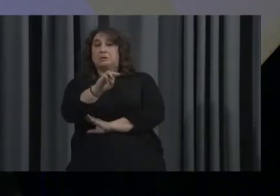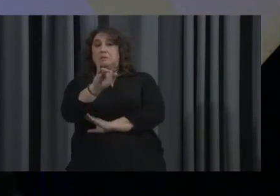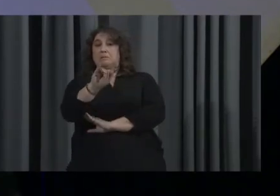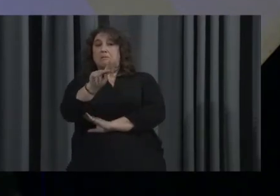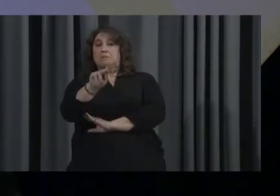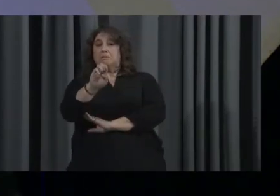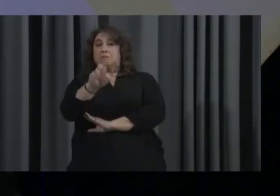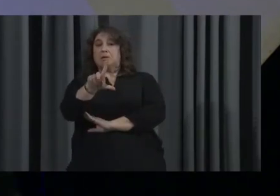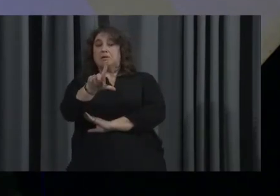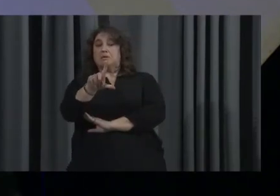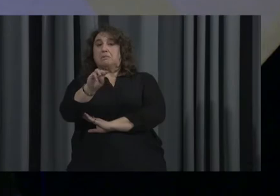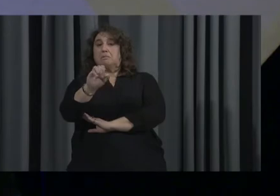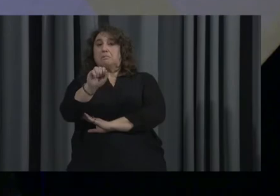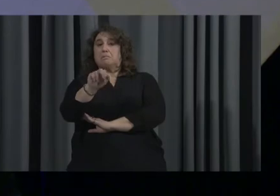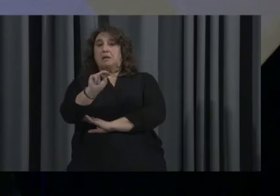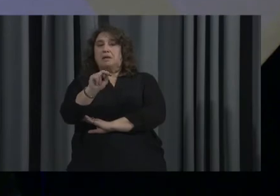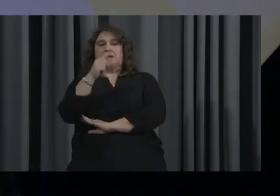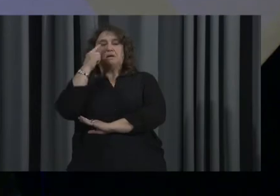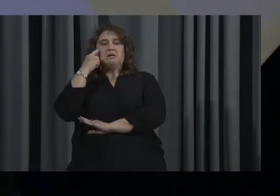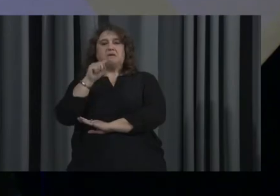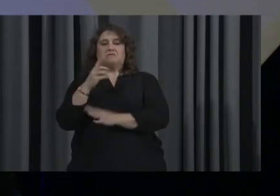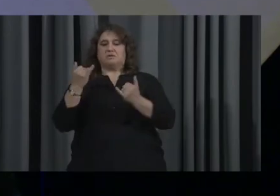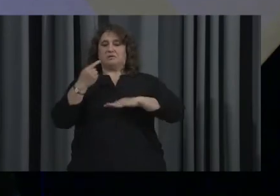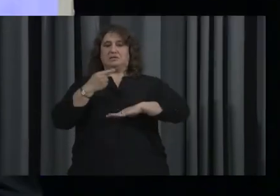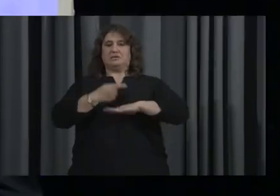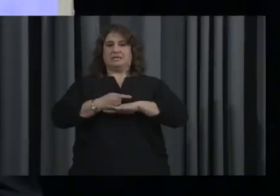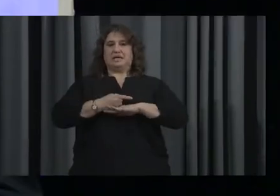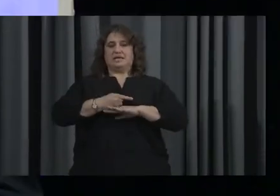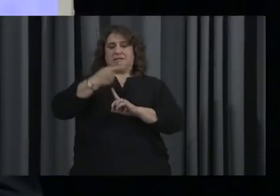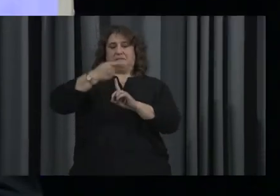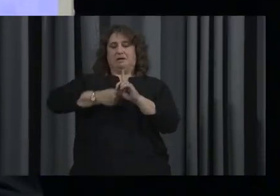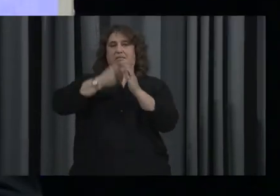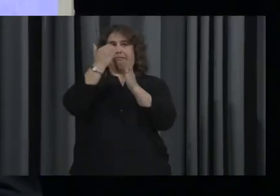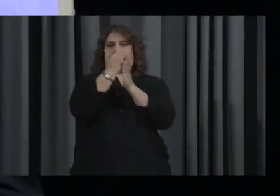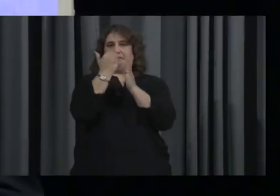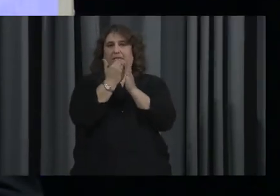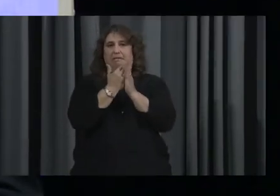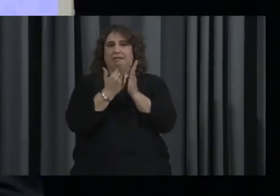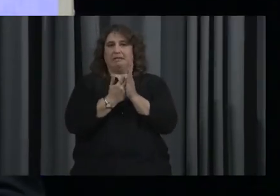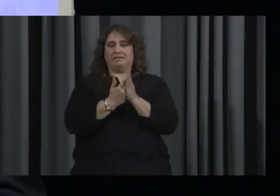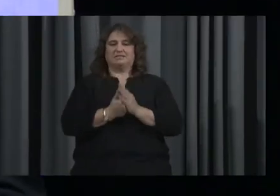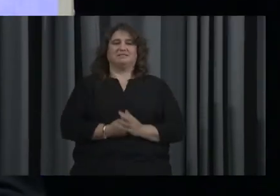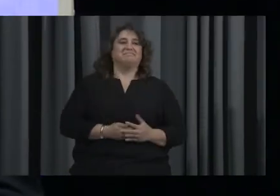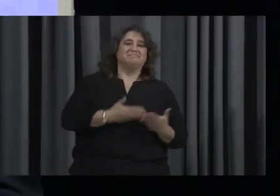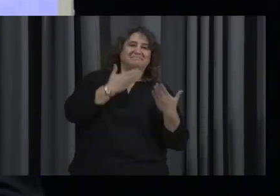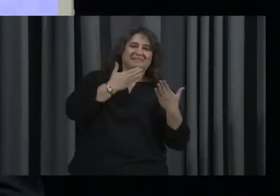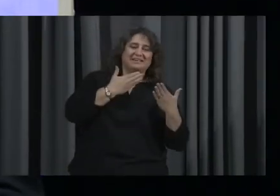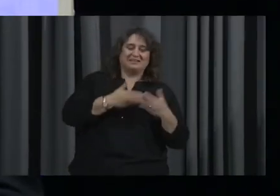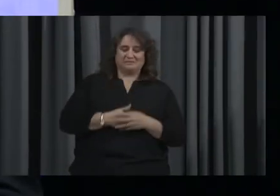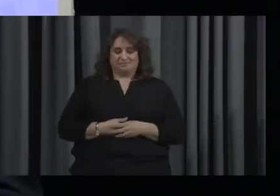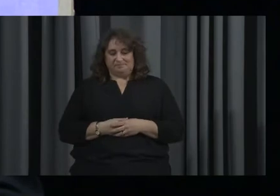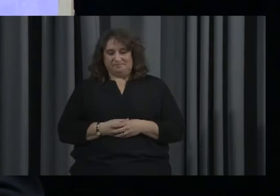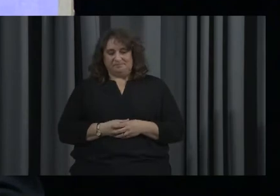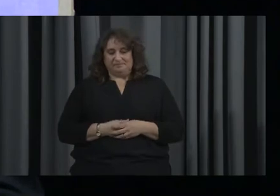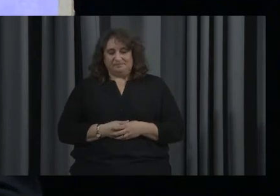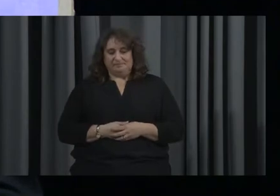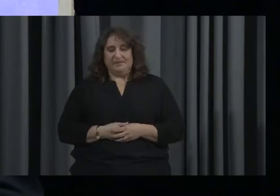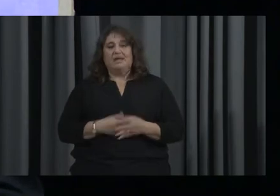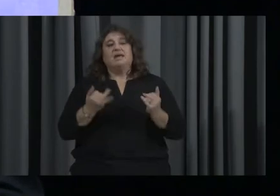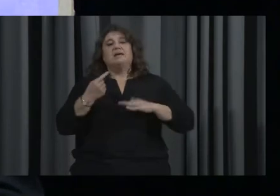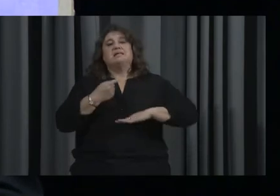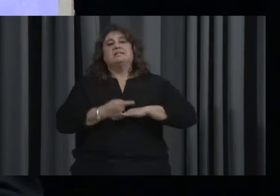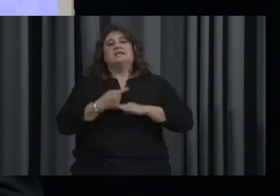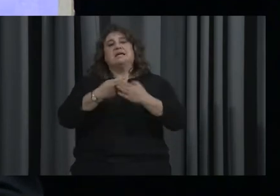to introduce this lesson, this month's lesson. Thank you, Trent. Today, we will be talking about